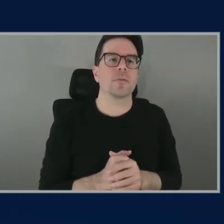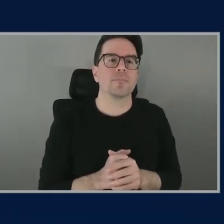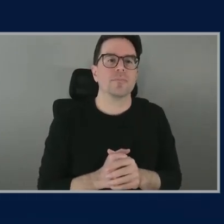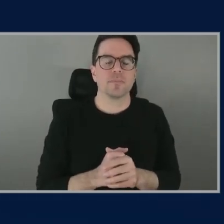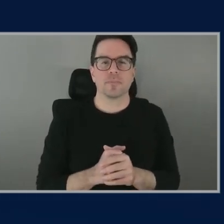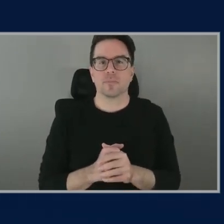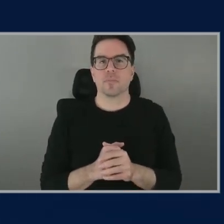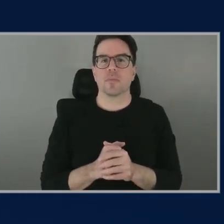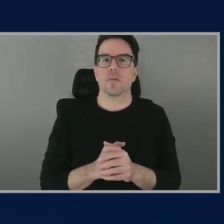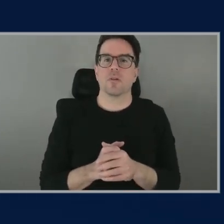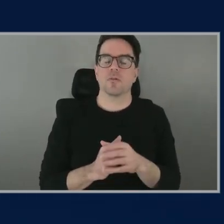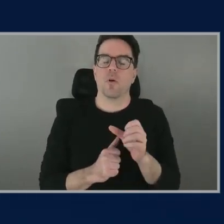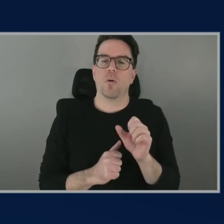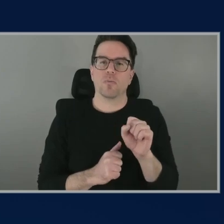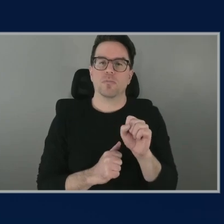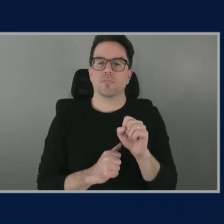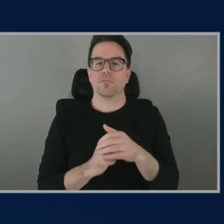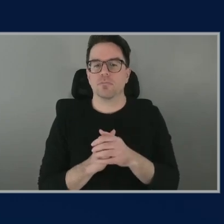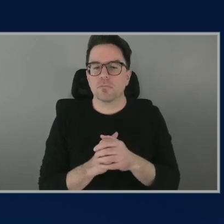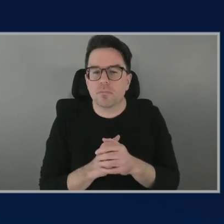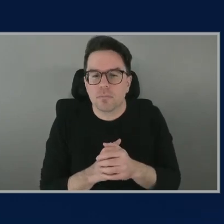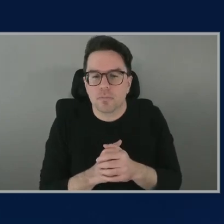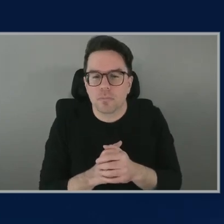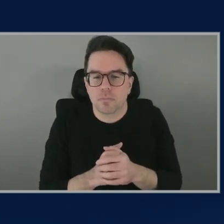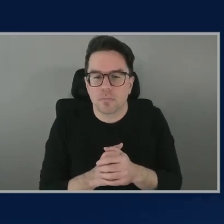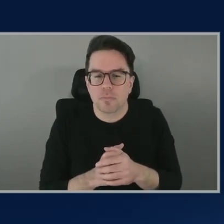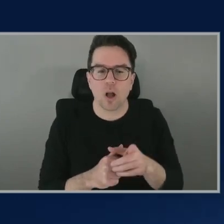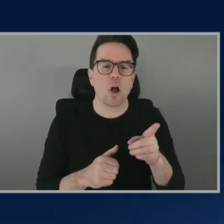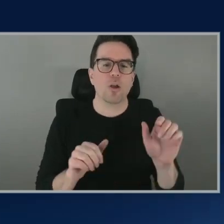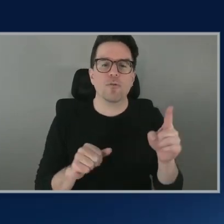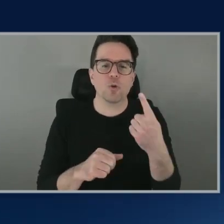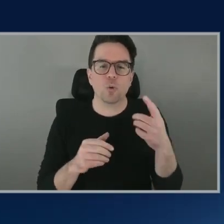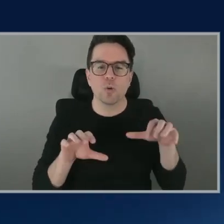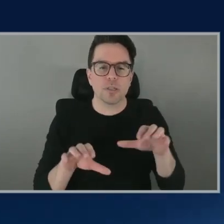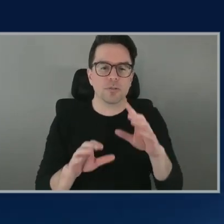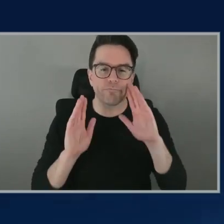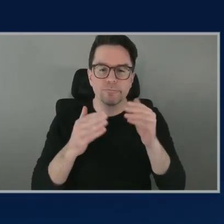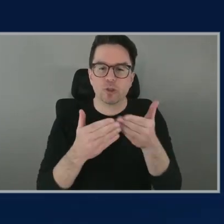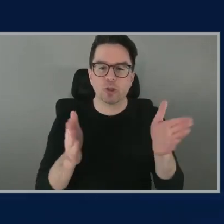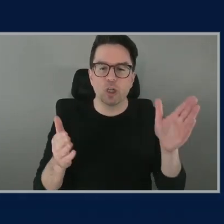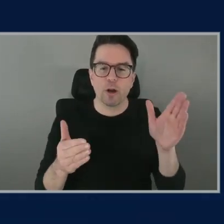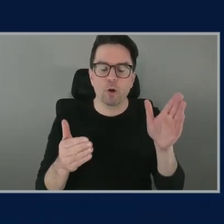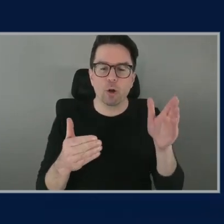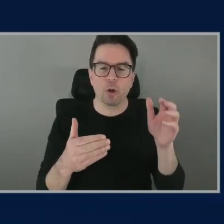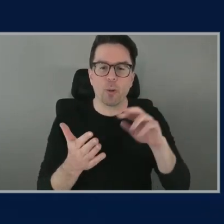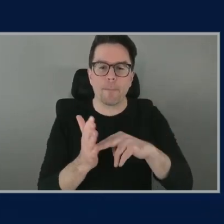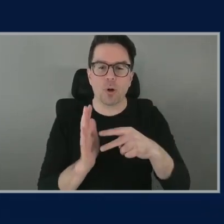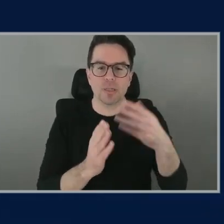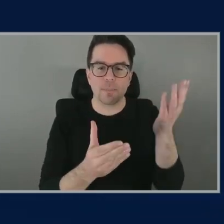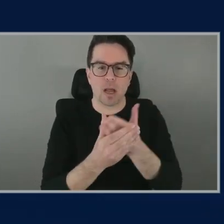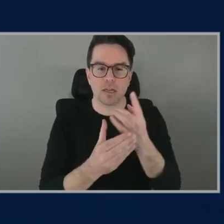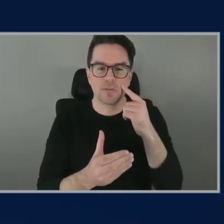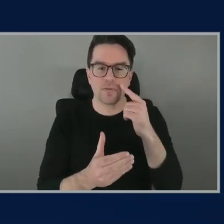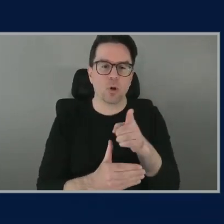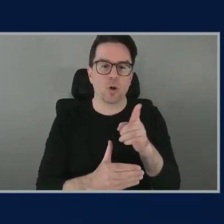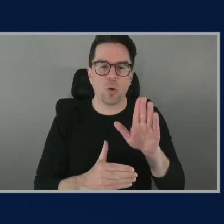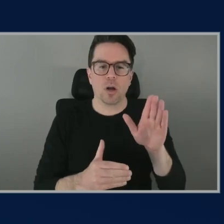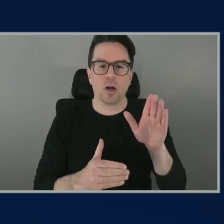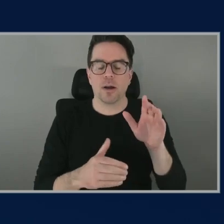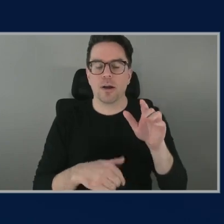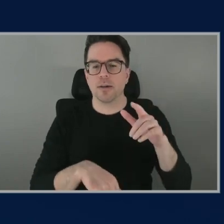for metadata or for your business uh purposes and turn on sd metadata and you can use sql like you said that everyone's favorite way to query